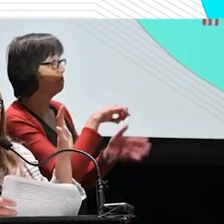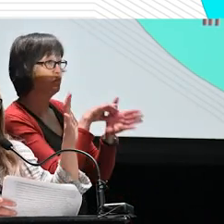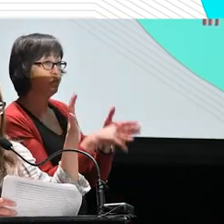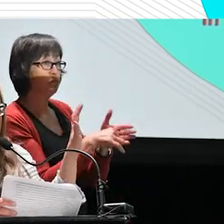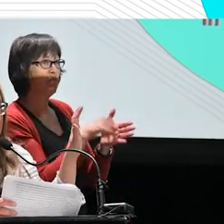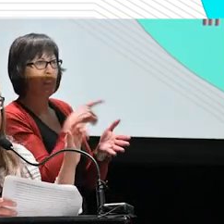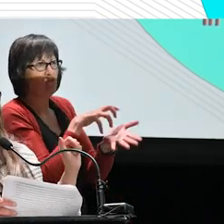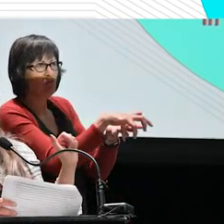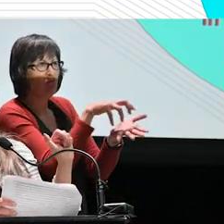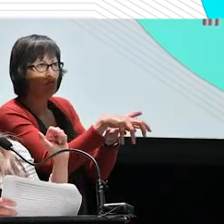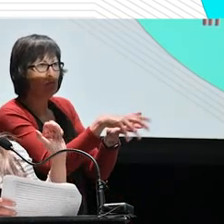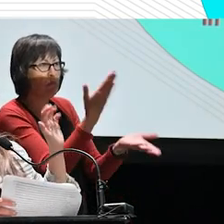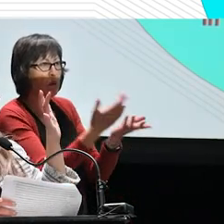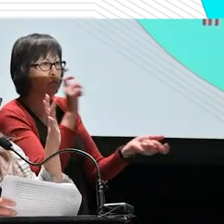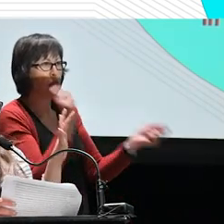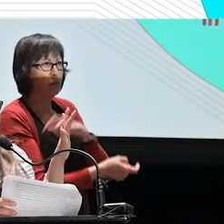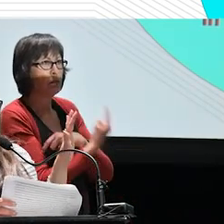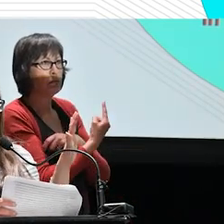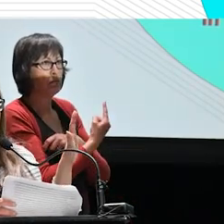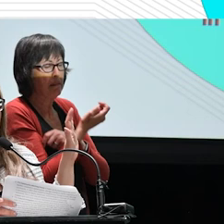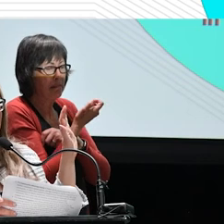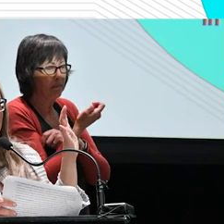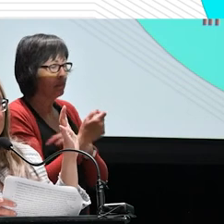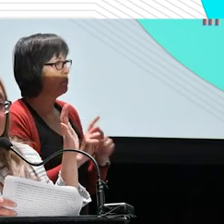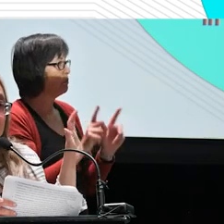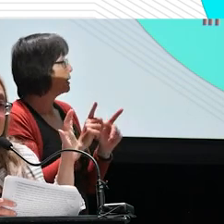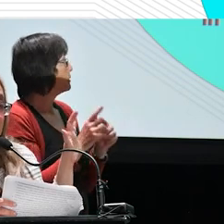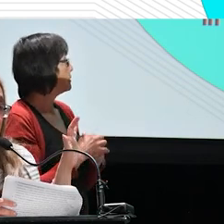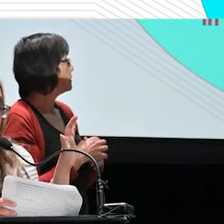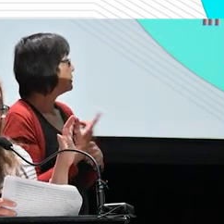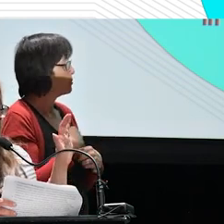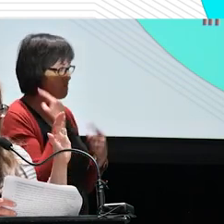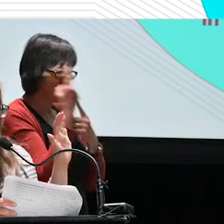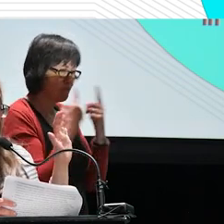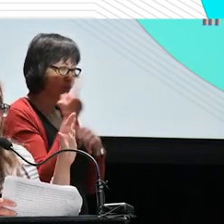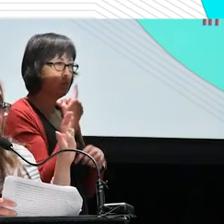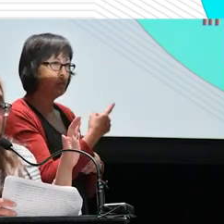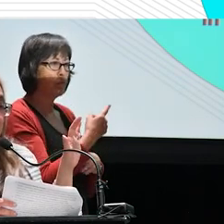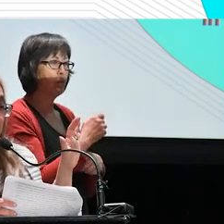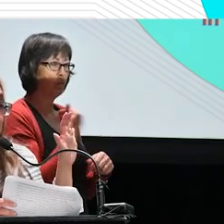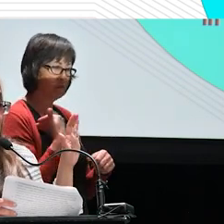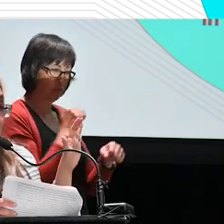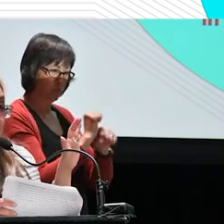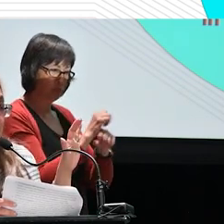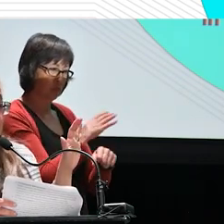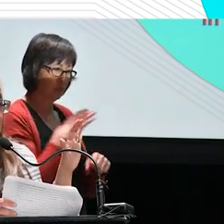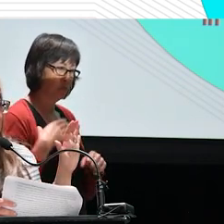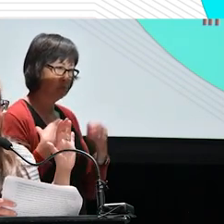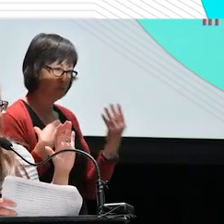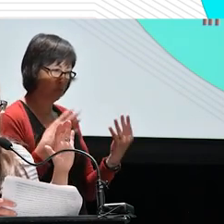may change a bit. There are a number of things that we, we've taken into consideration. We have a working committee of the board